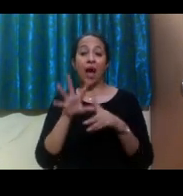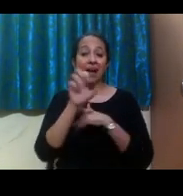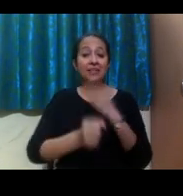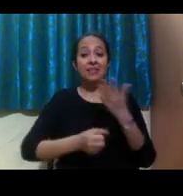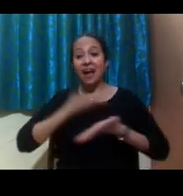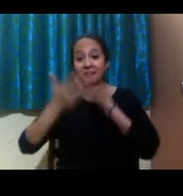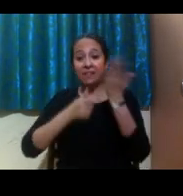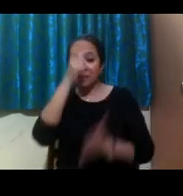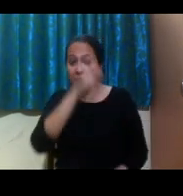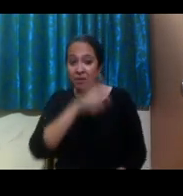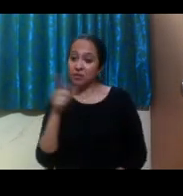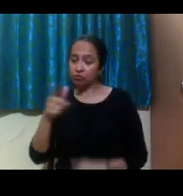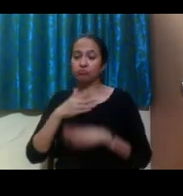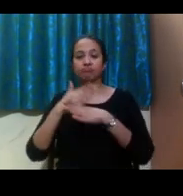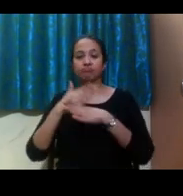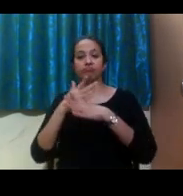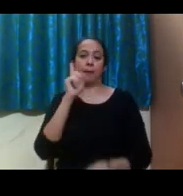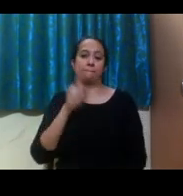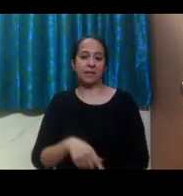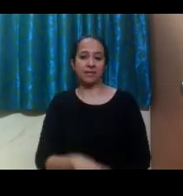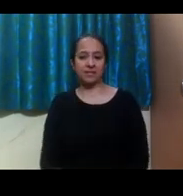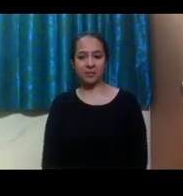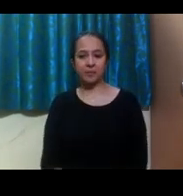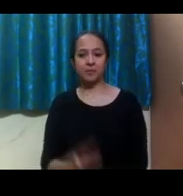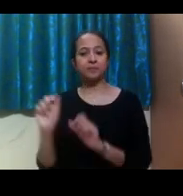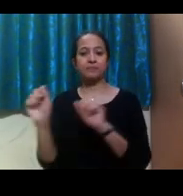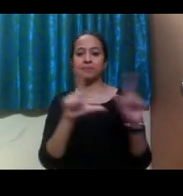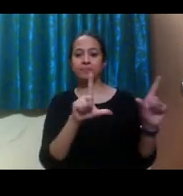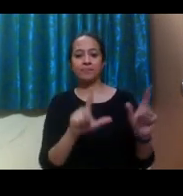to accomplish certain things. Next slide, please.